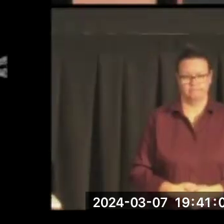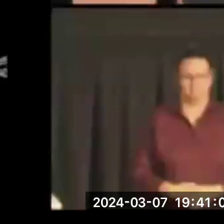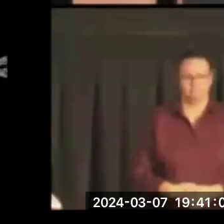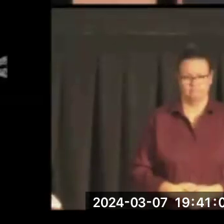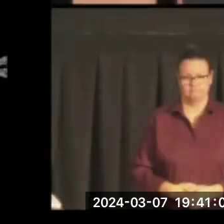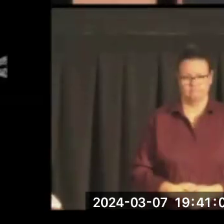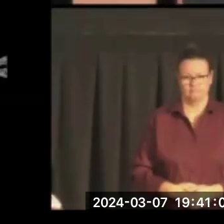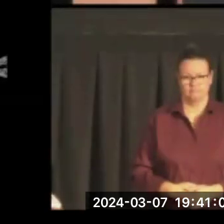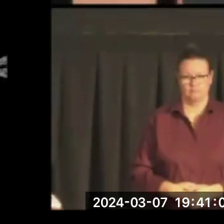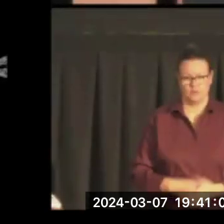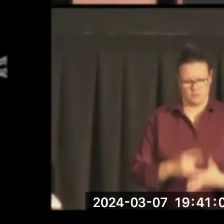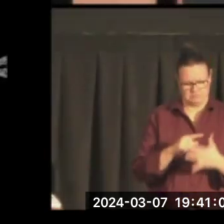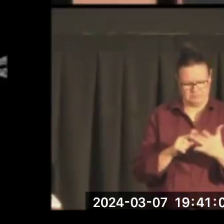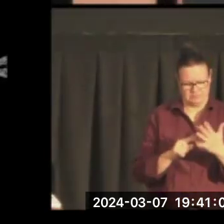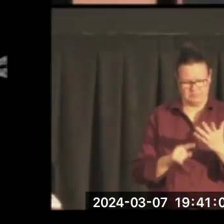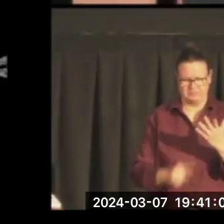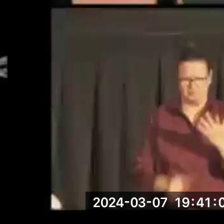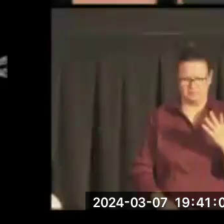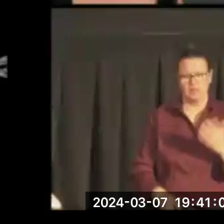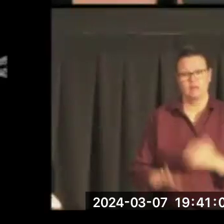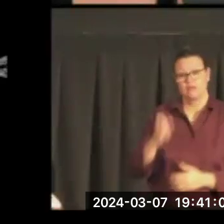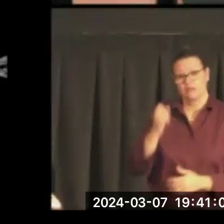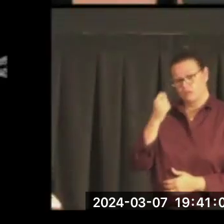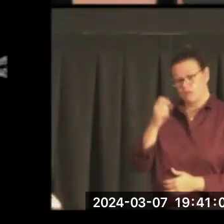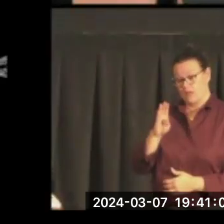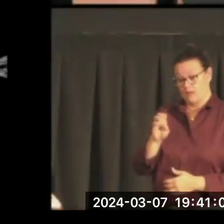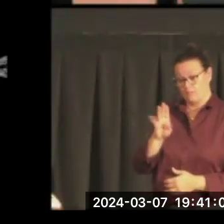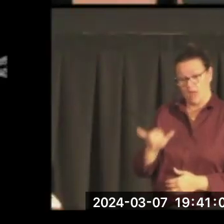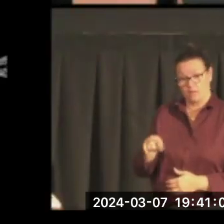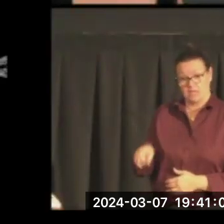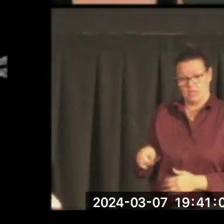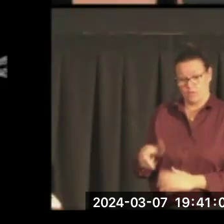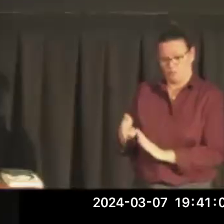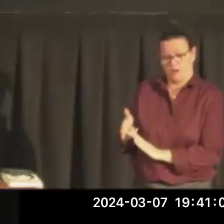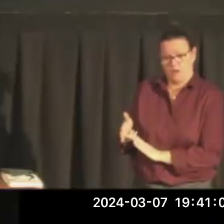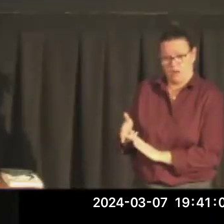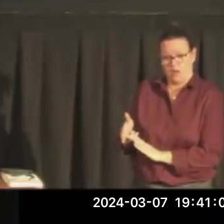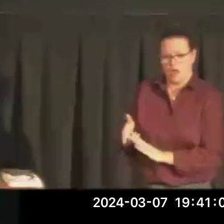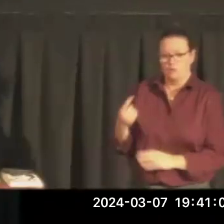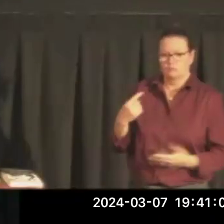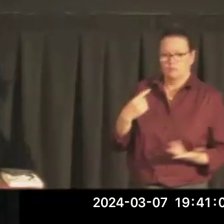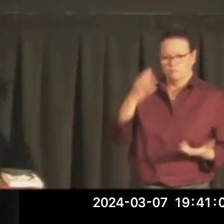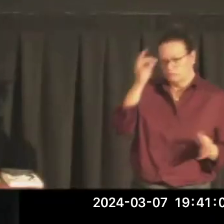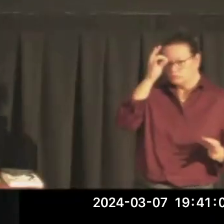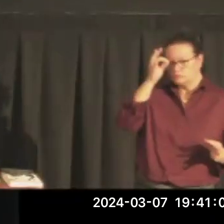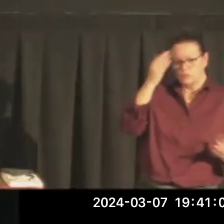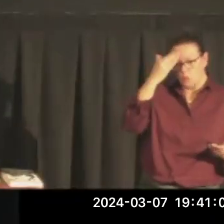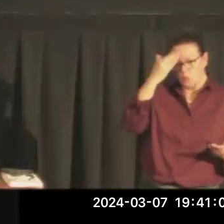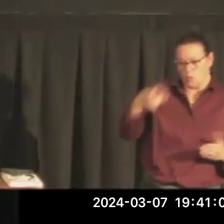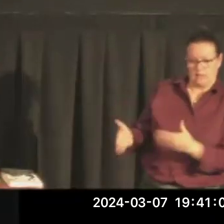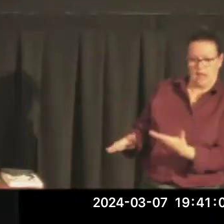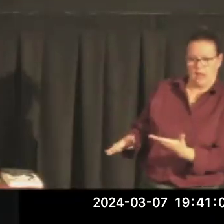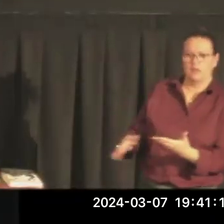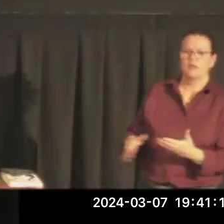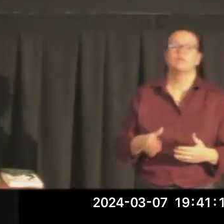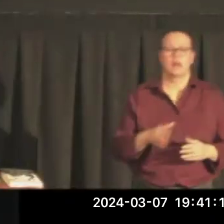At the time that he was shot, it wasn't known that he would die. But this was what Mansfield had